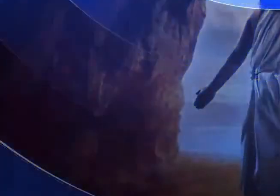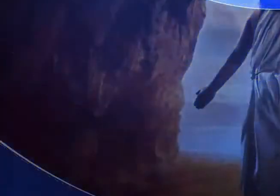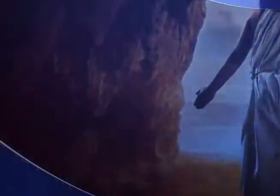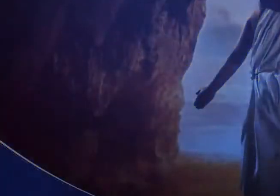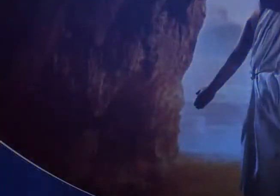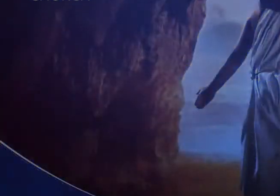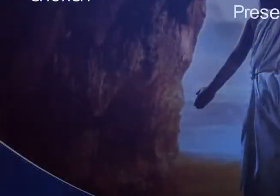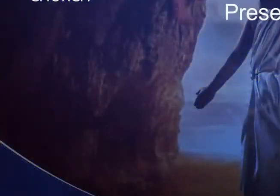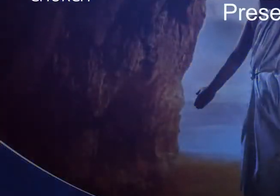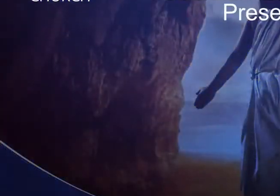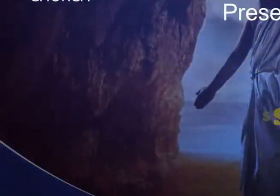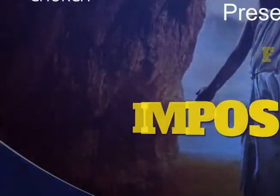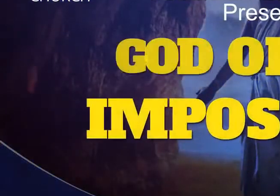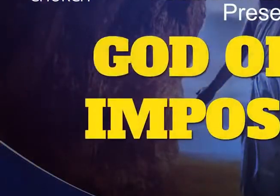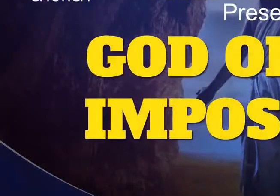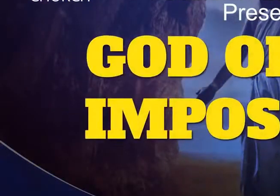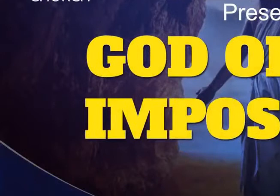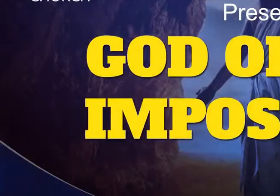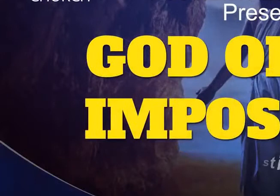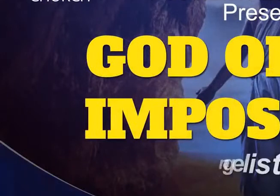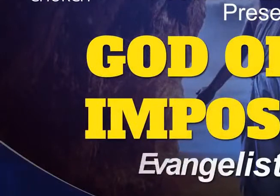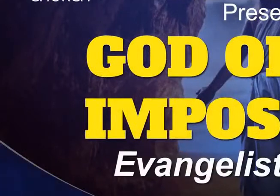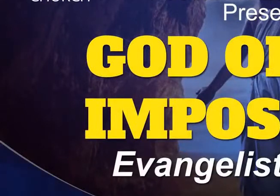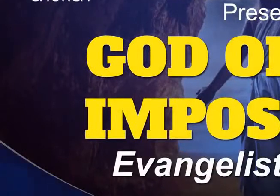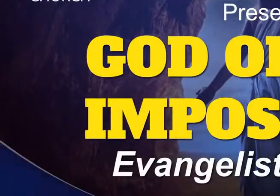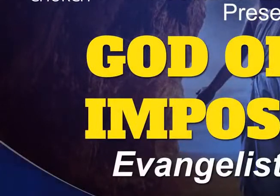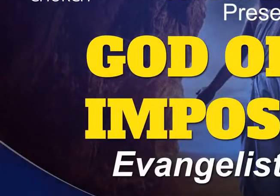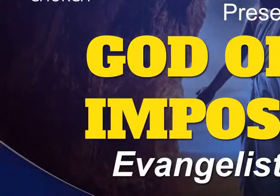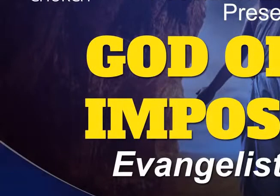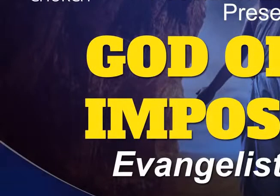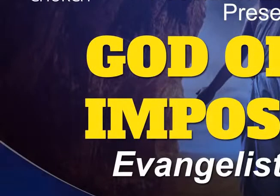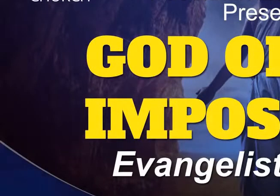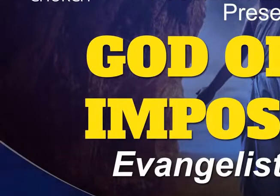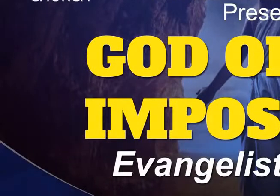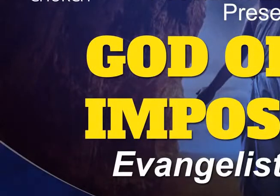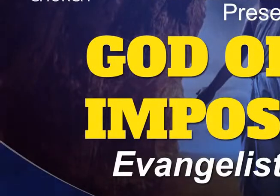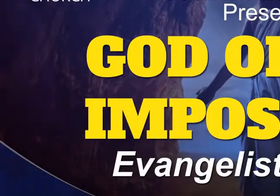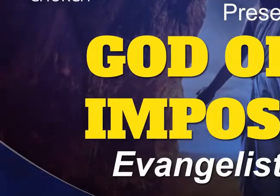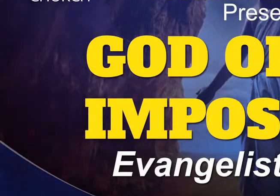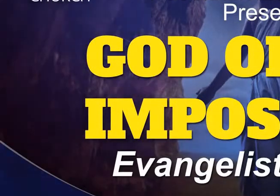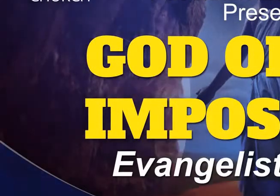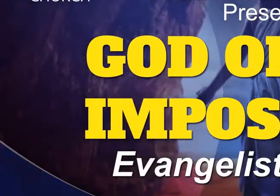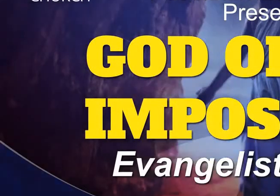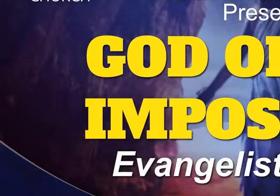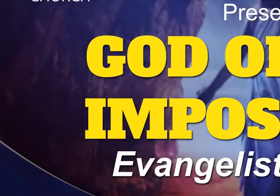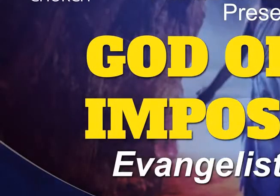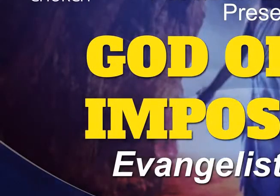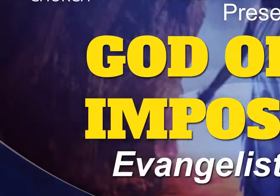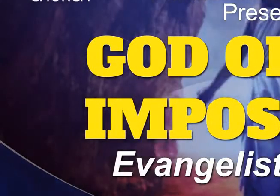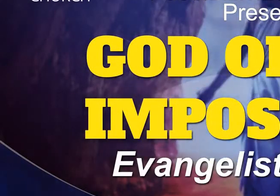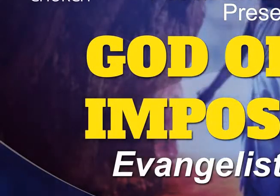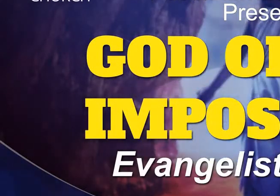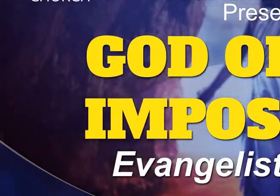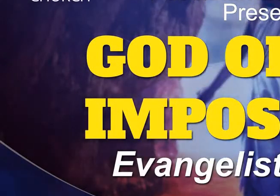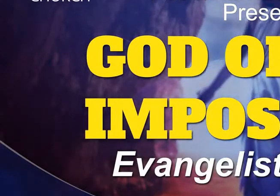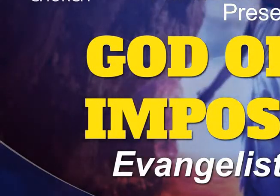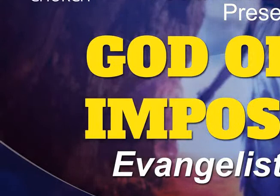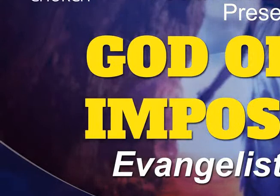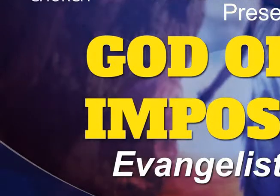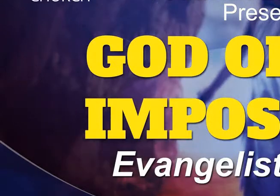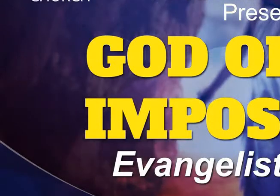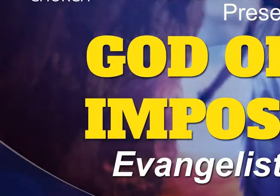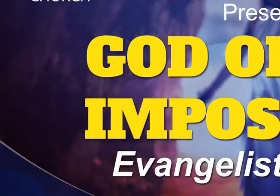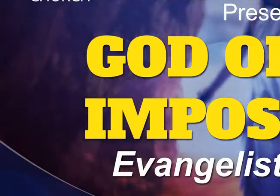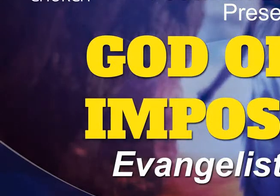I am a promise to be anything God wants me to be.